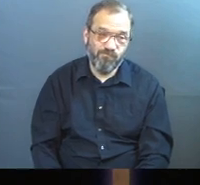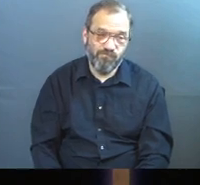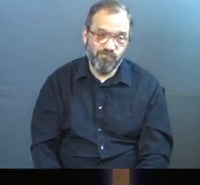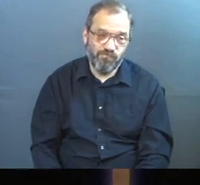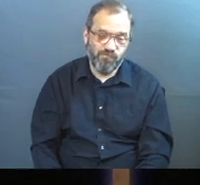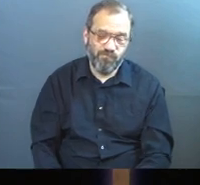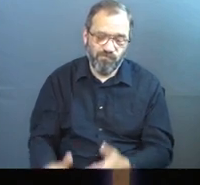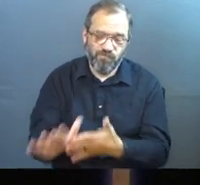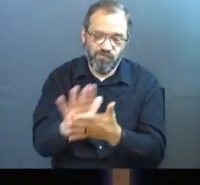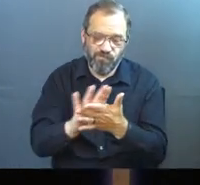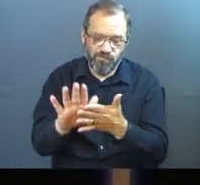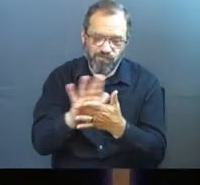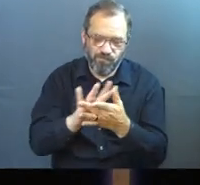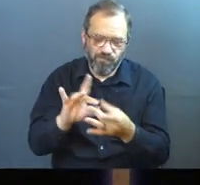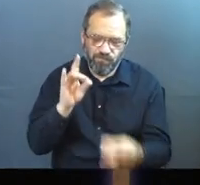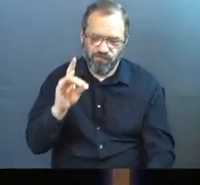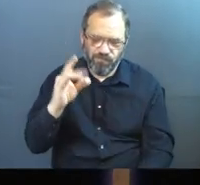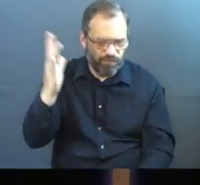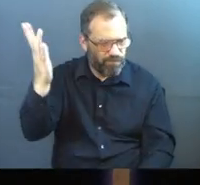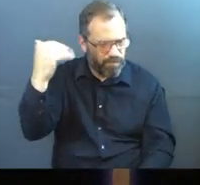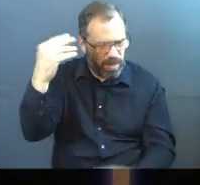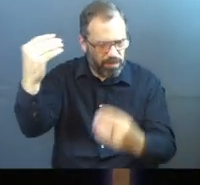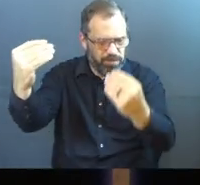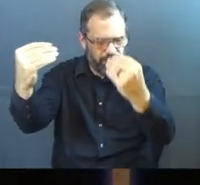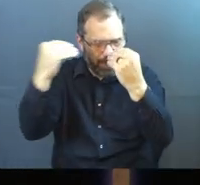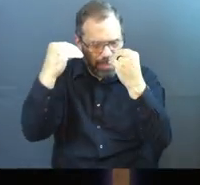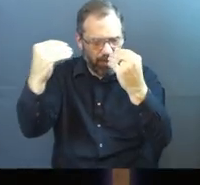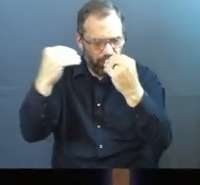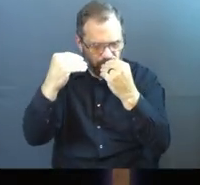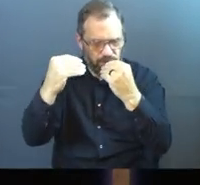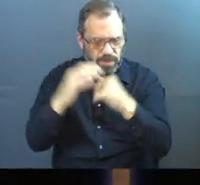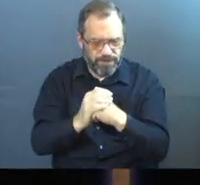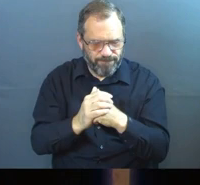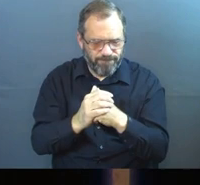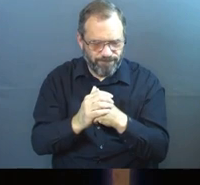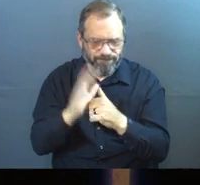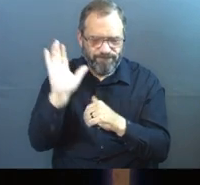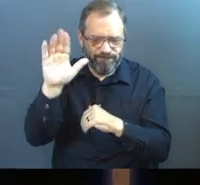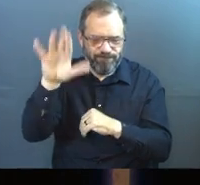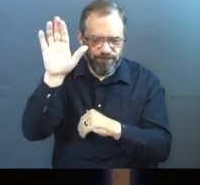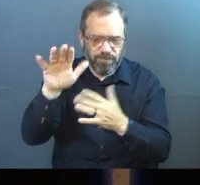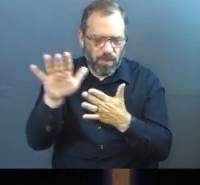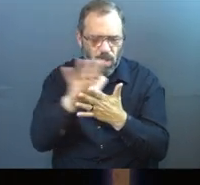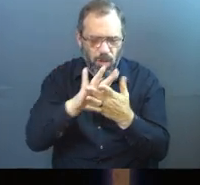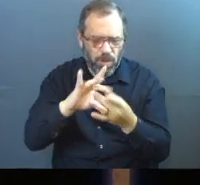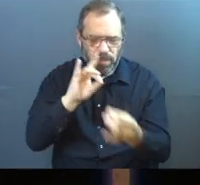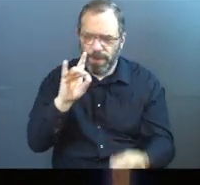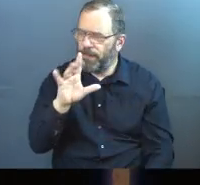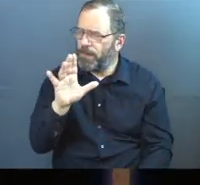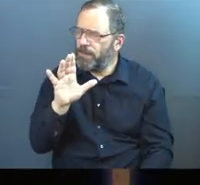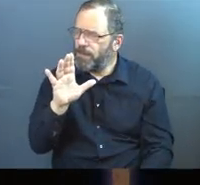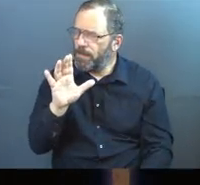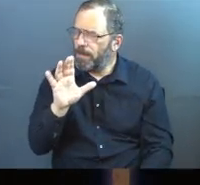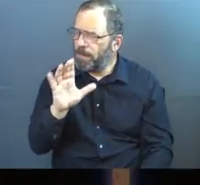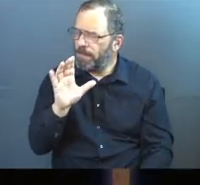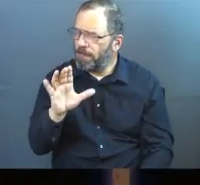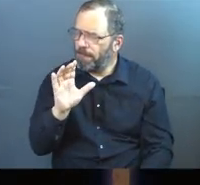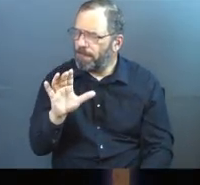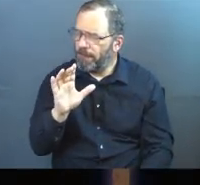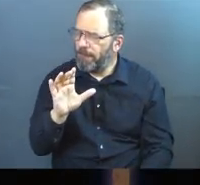Oh, Holy Spirit, come and teach us. Holy Spirit, there are